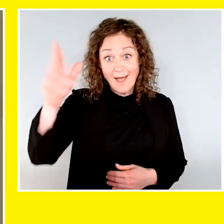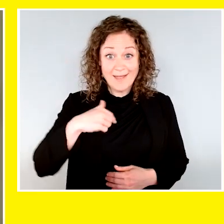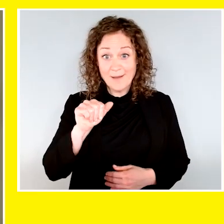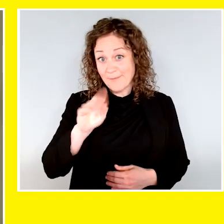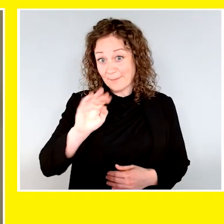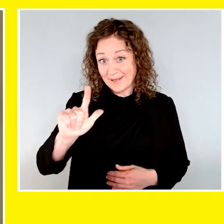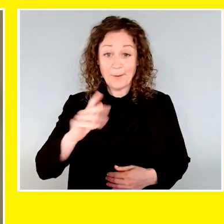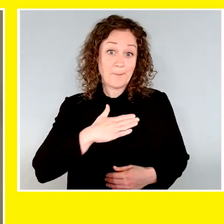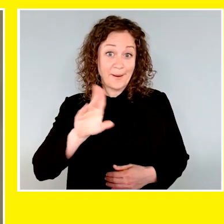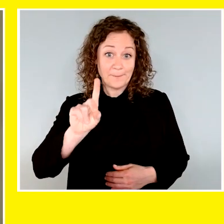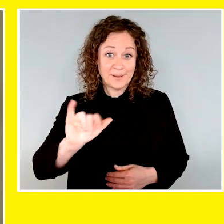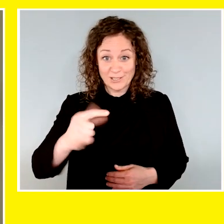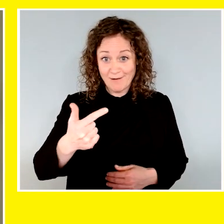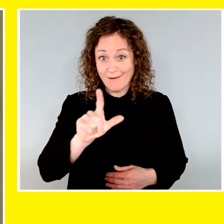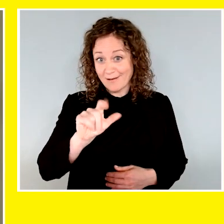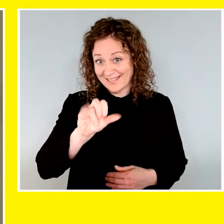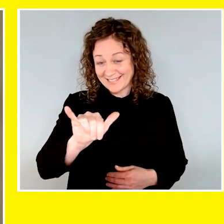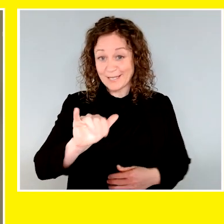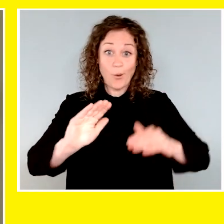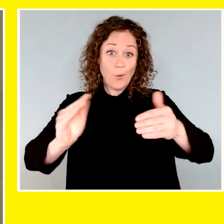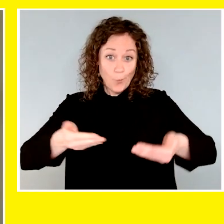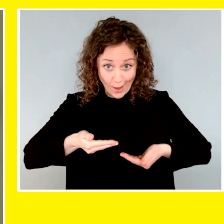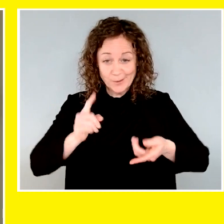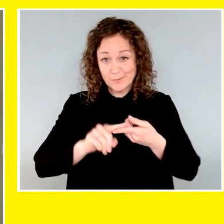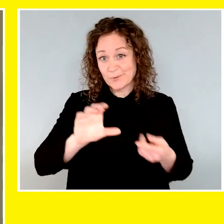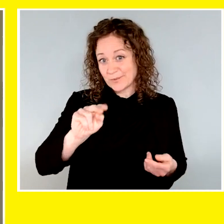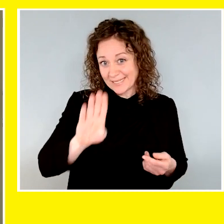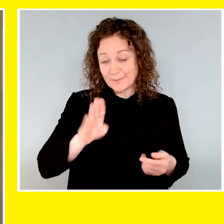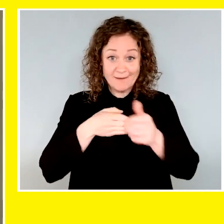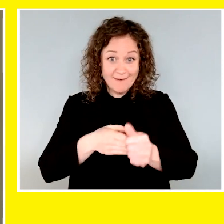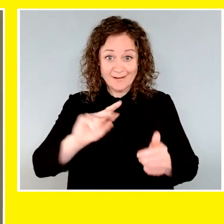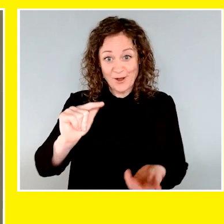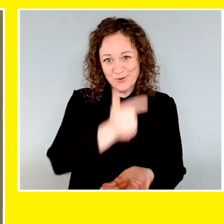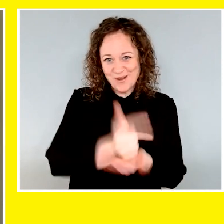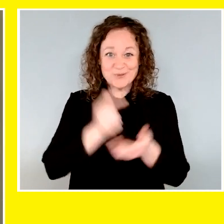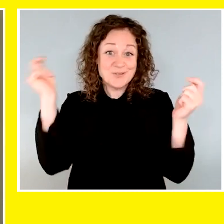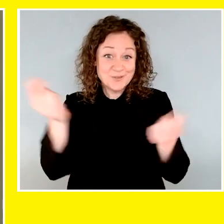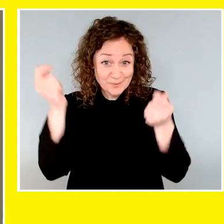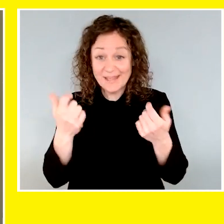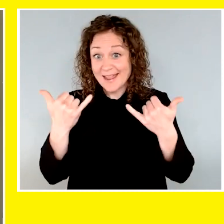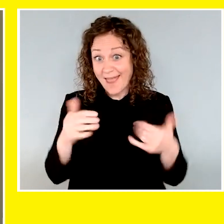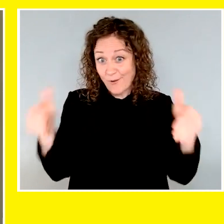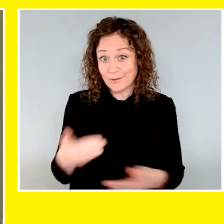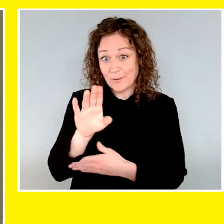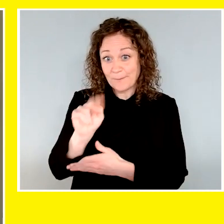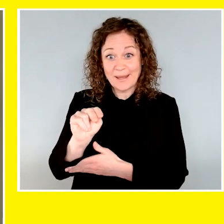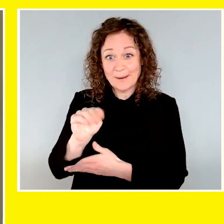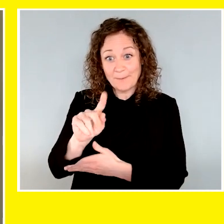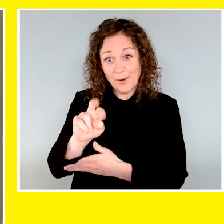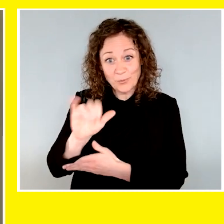Hi, I'm Abigail and this is my buddy dog, Lindsay. Welcome to the CNIB guide dog graduation ceremony.